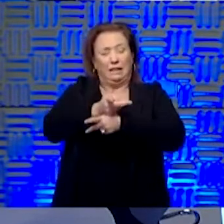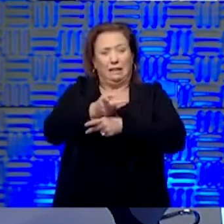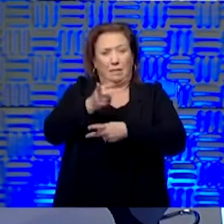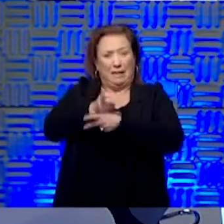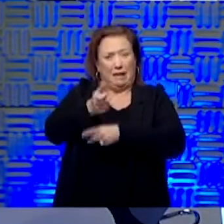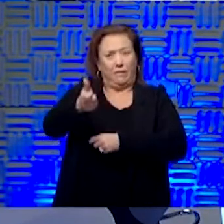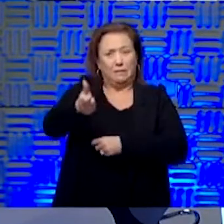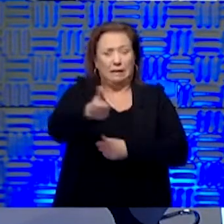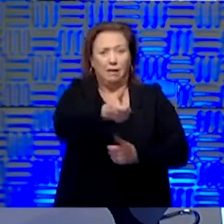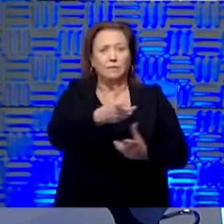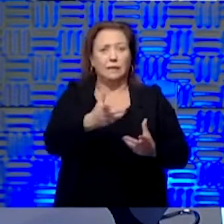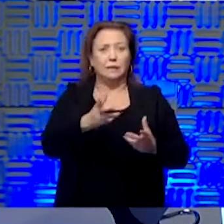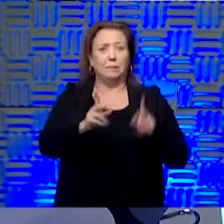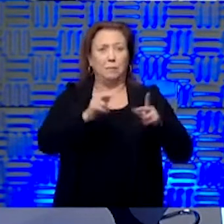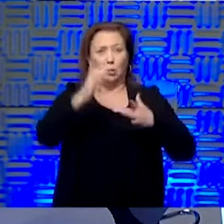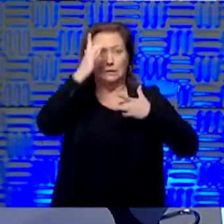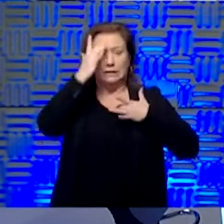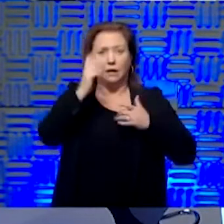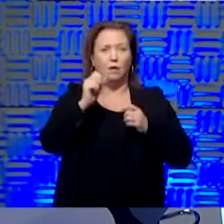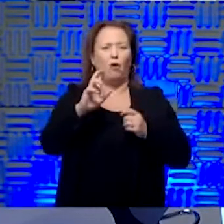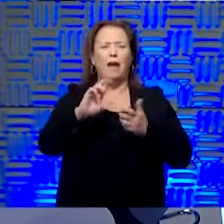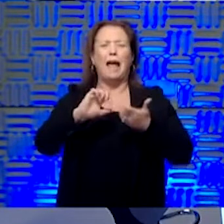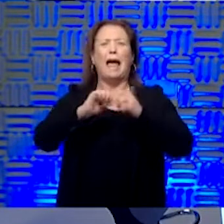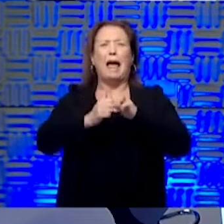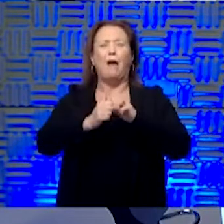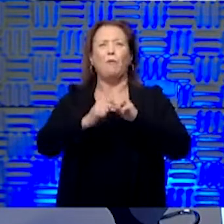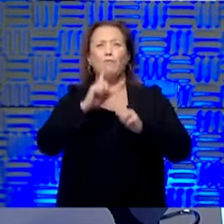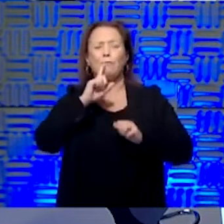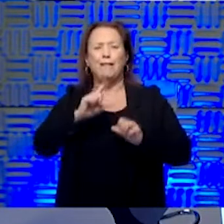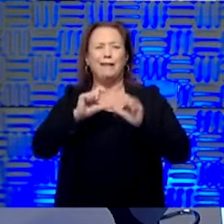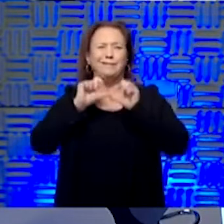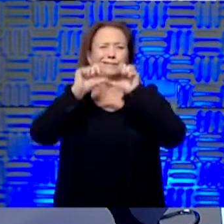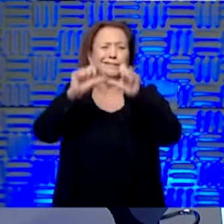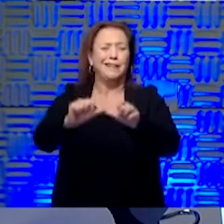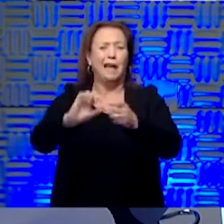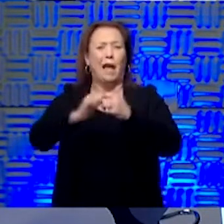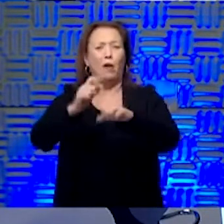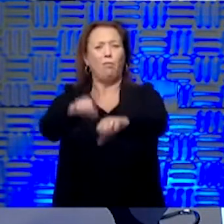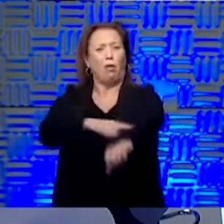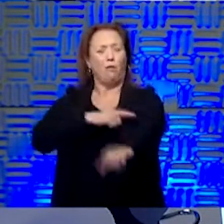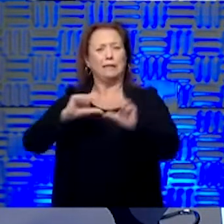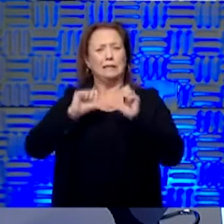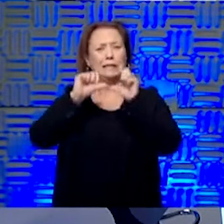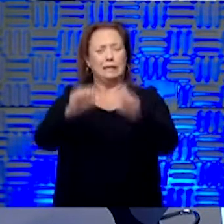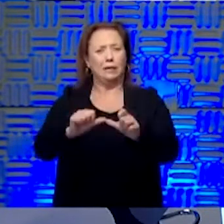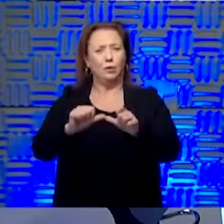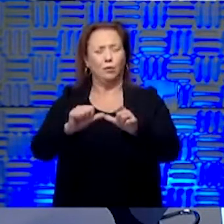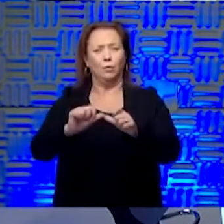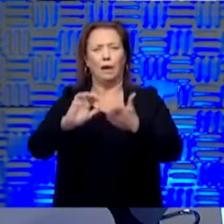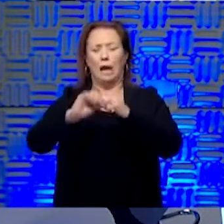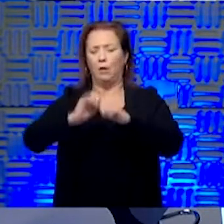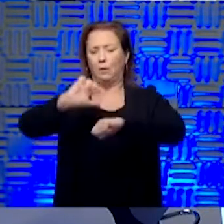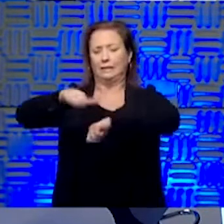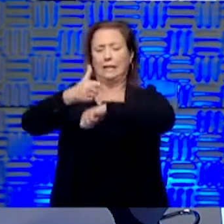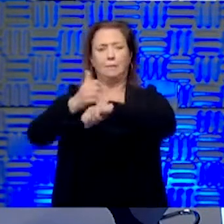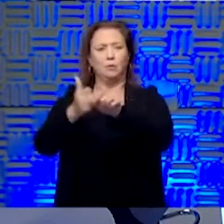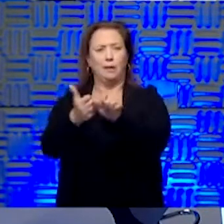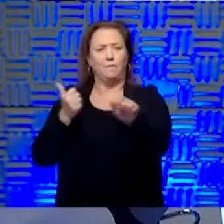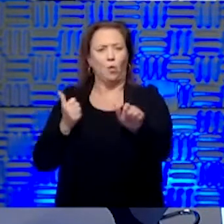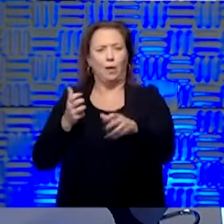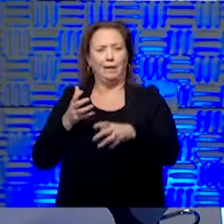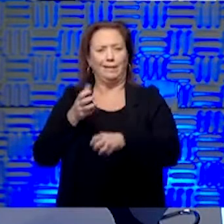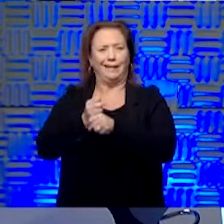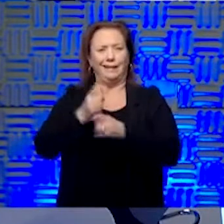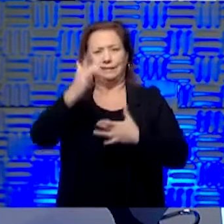really go on if you want to avoid, you know, do you need to have those protocols in place so that you avoid getting it?